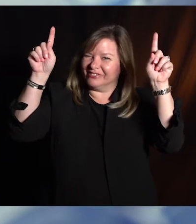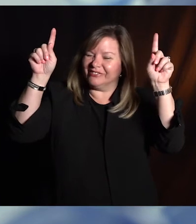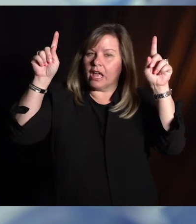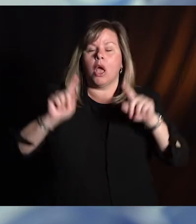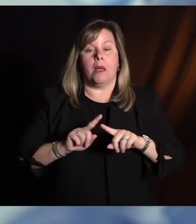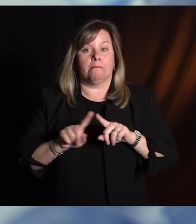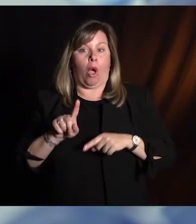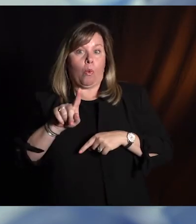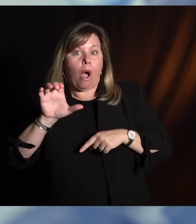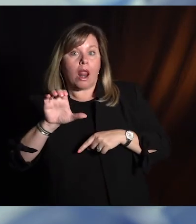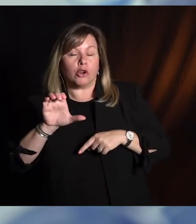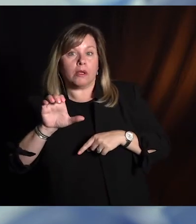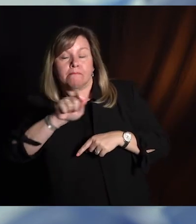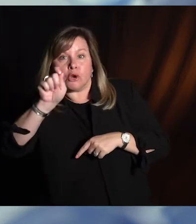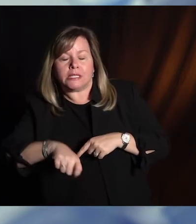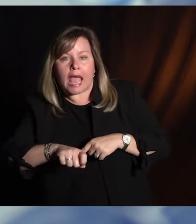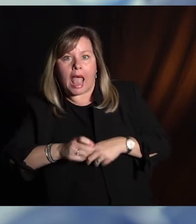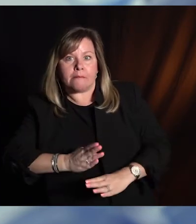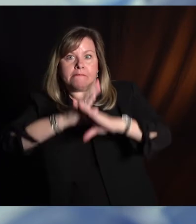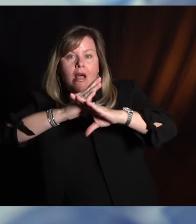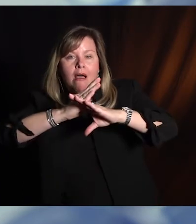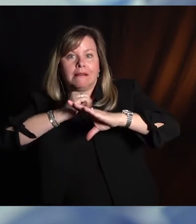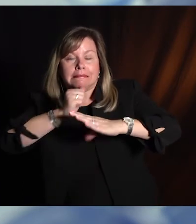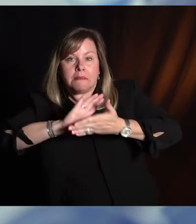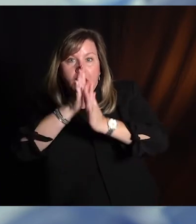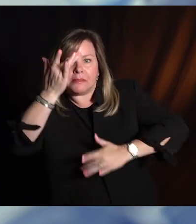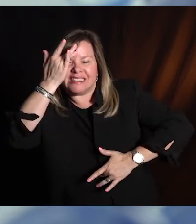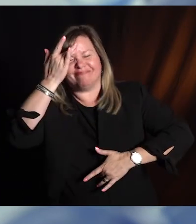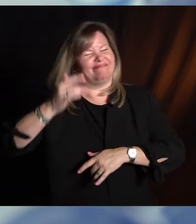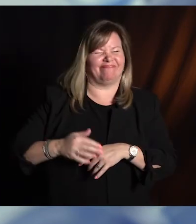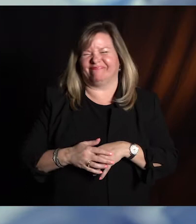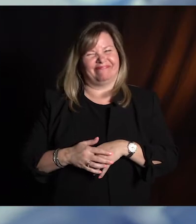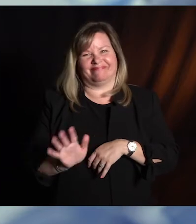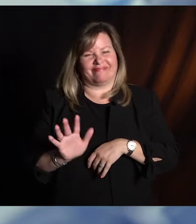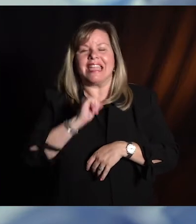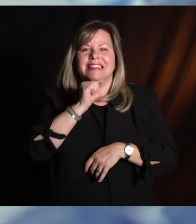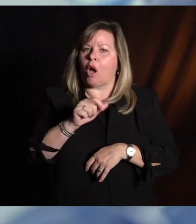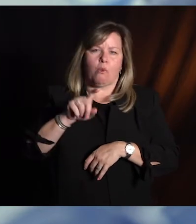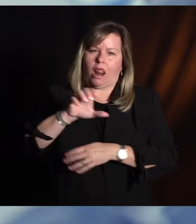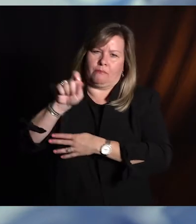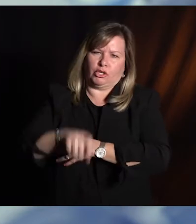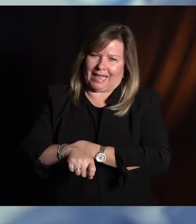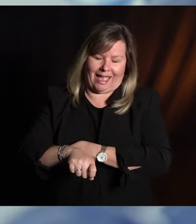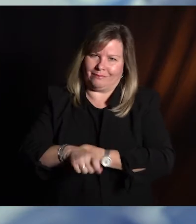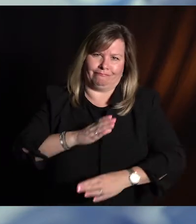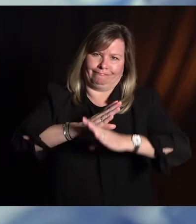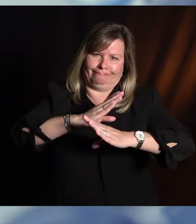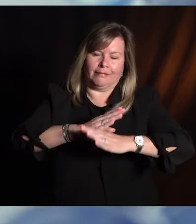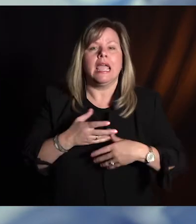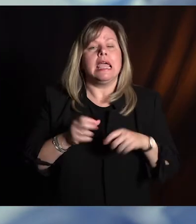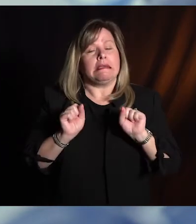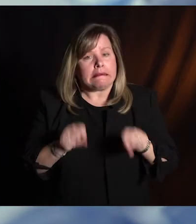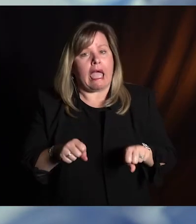100 percent effective. Vaccine breakthrough does happen. It's very rare. It can, however, happen.